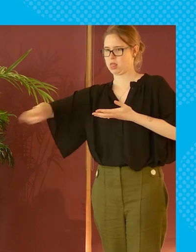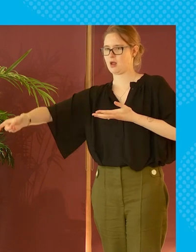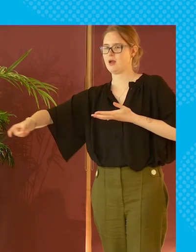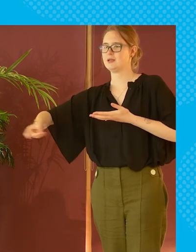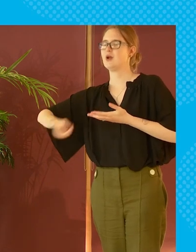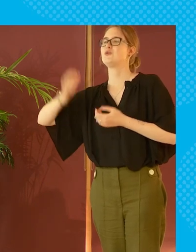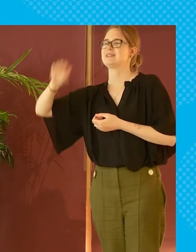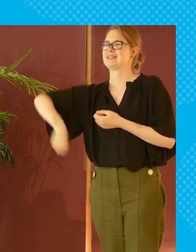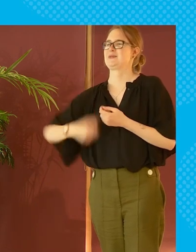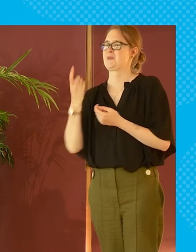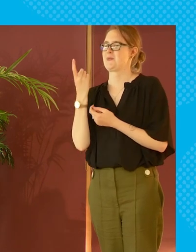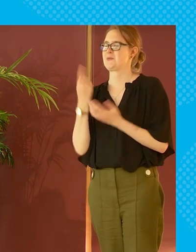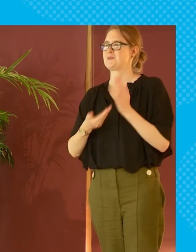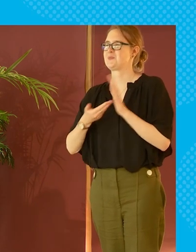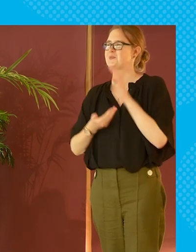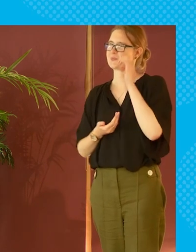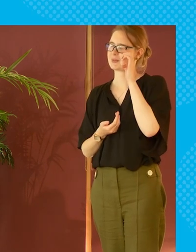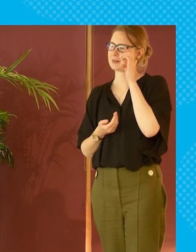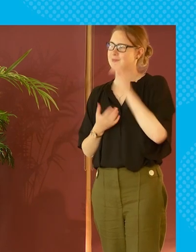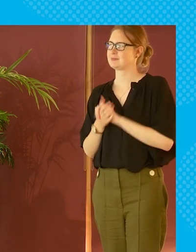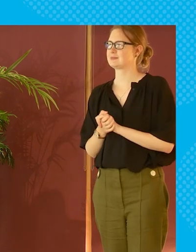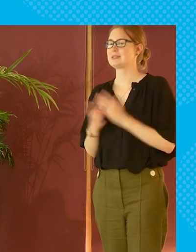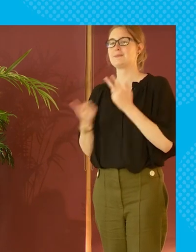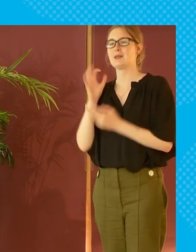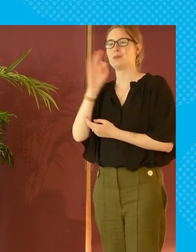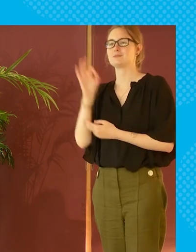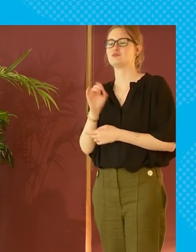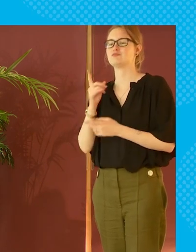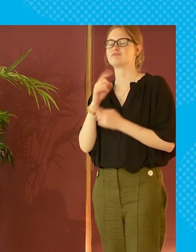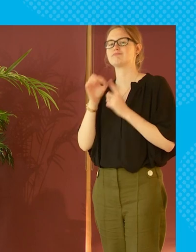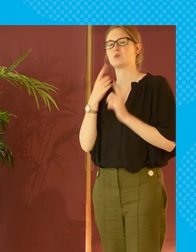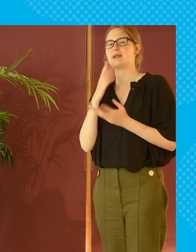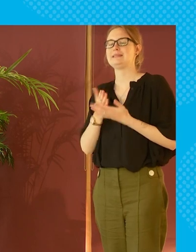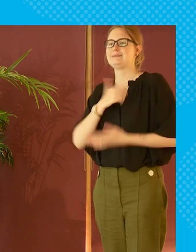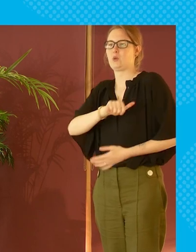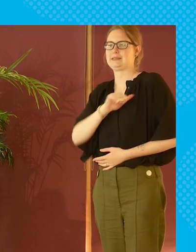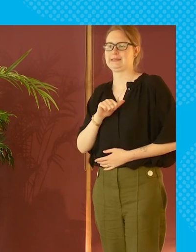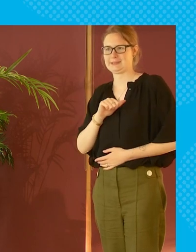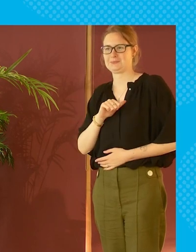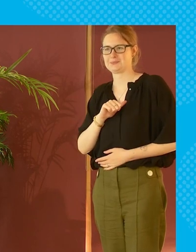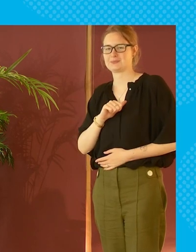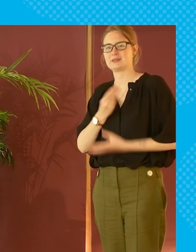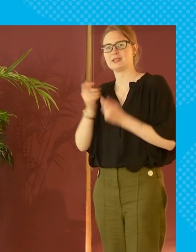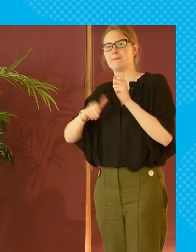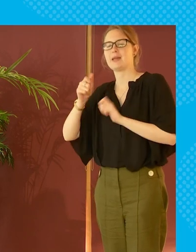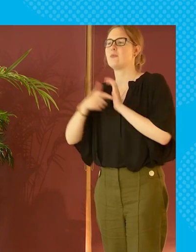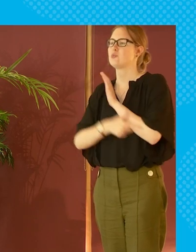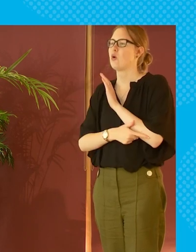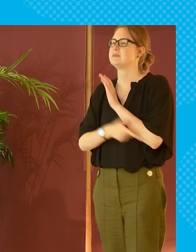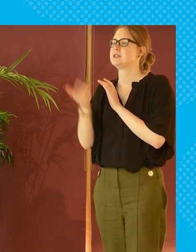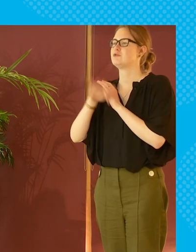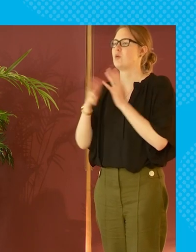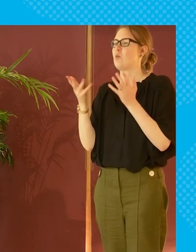out so it's a wee bit oh yes so my other point is that we also have to have an honesty some people's